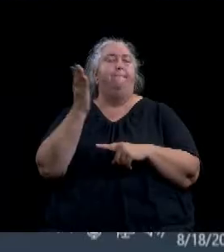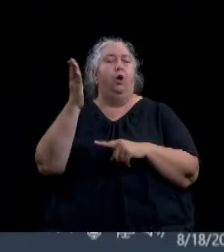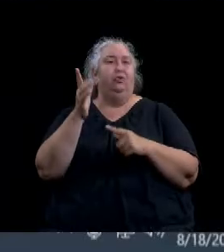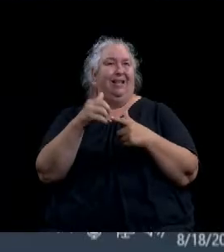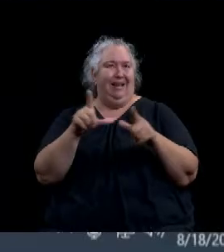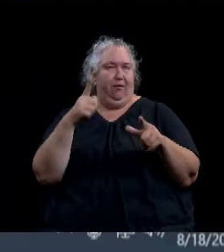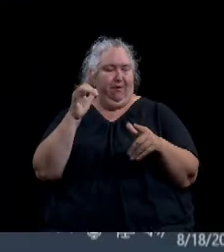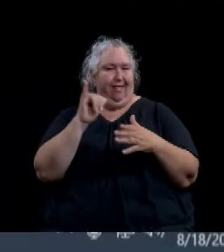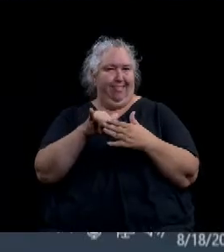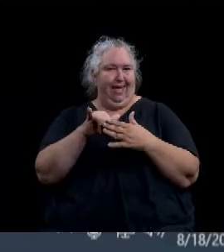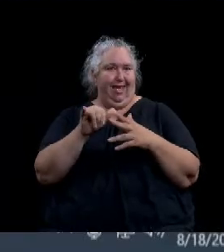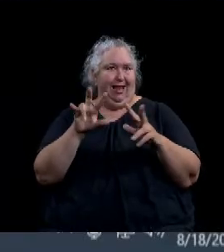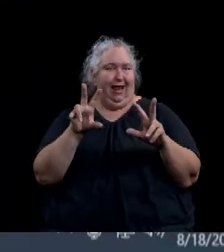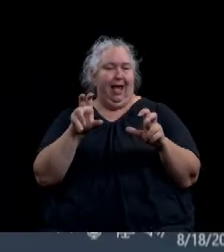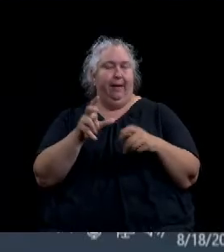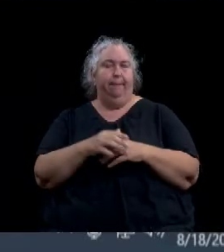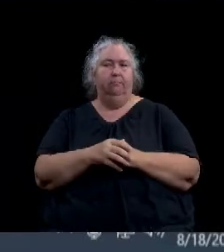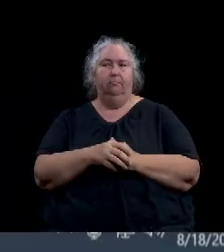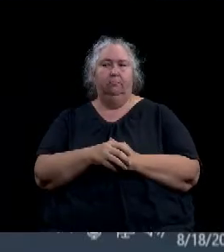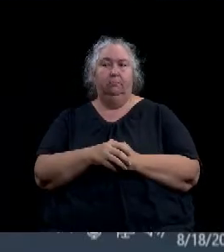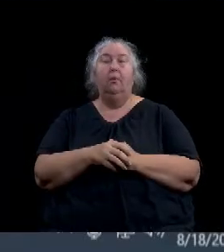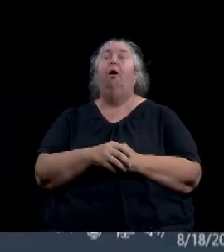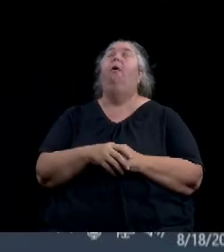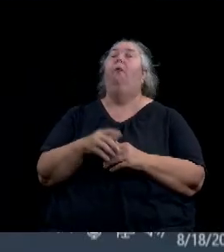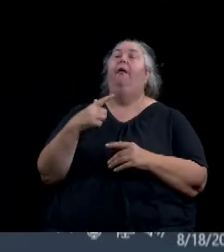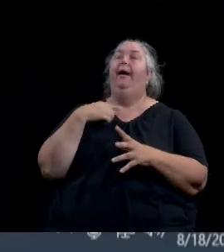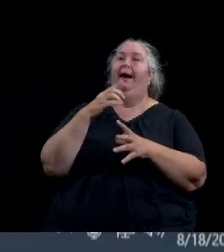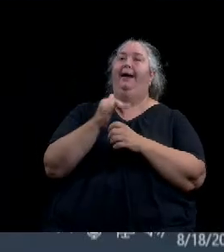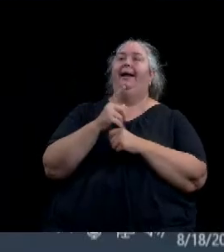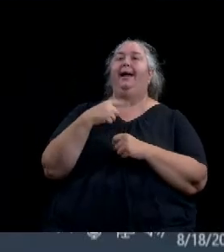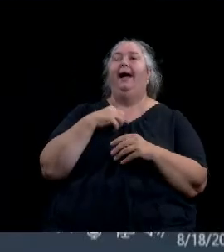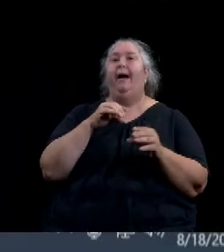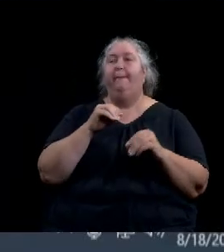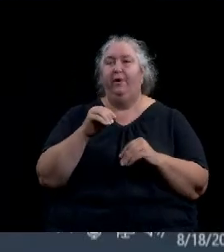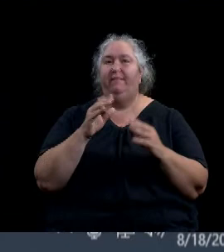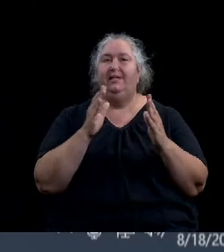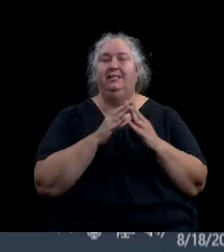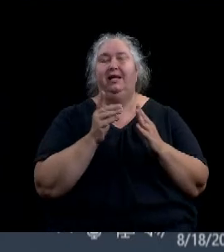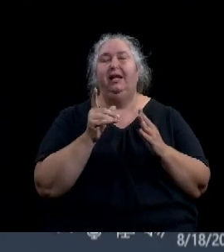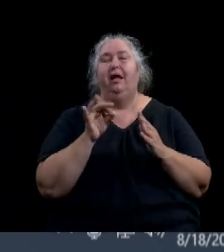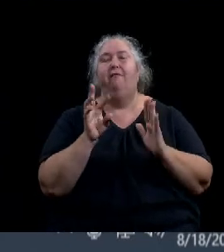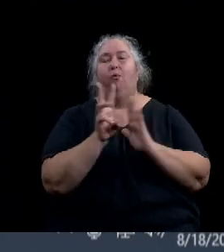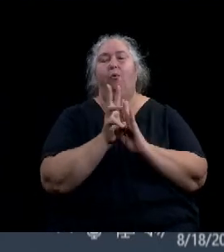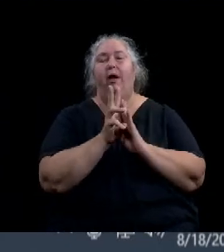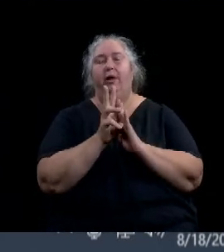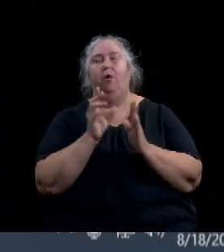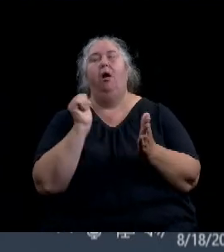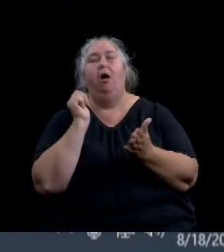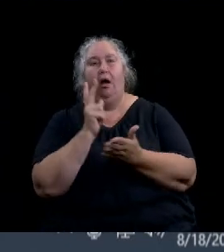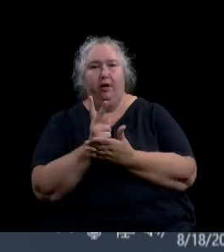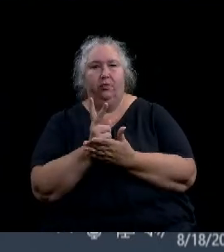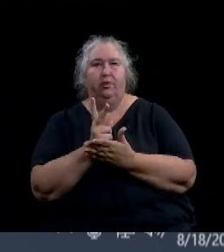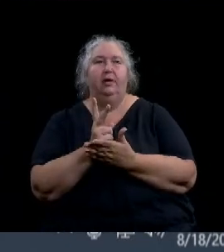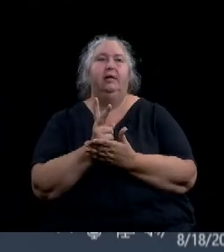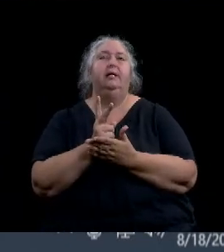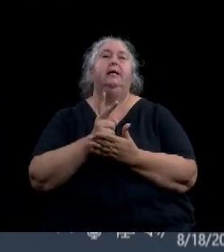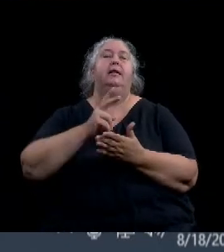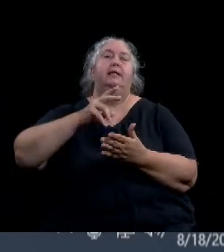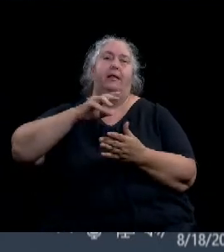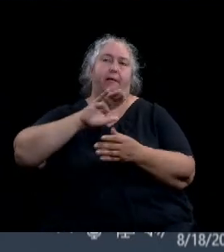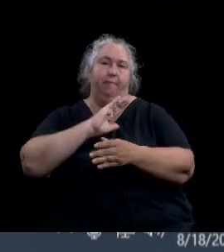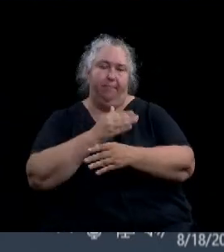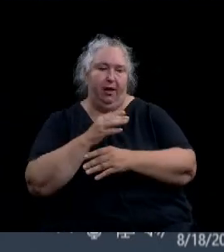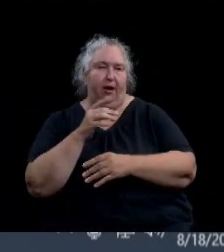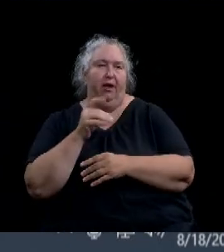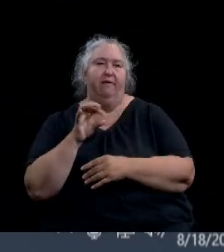Thank you. I move that the city of Waco authorize the acquisition, including the use of the power of a minute domain, if such becomes necessary, to acquire fee simple